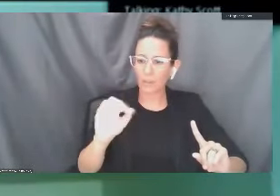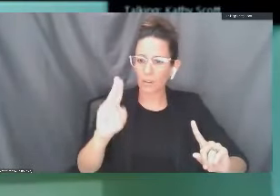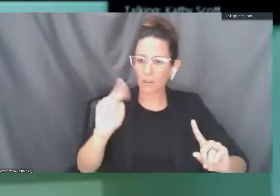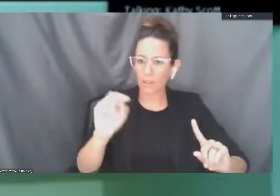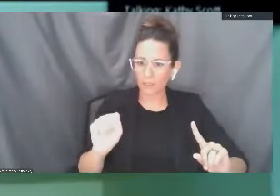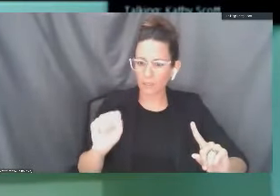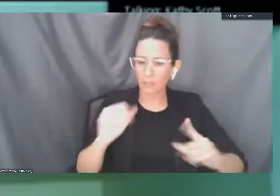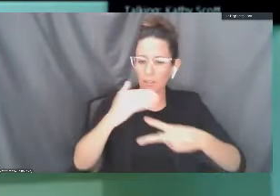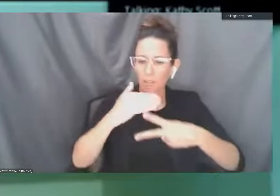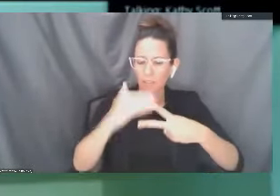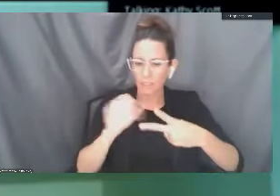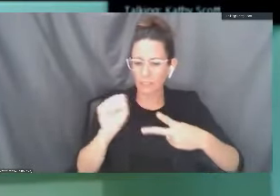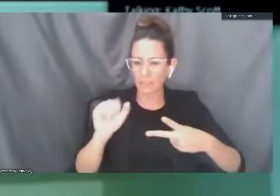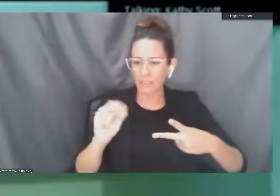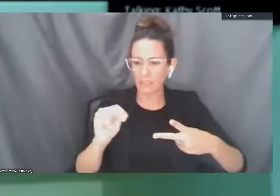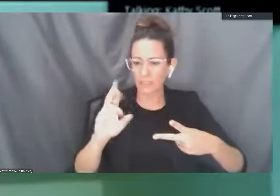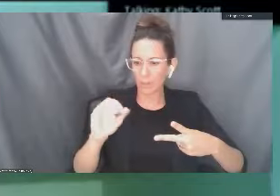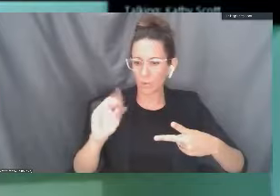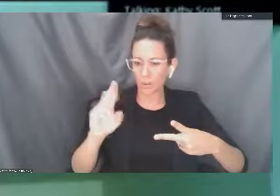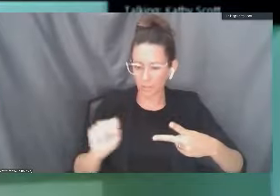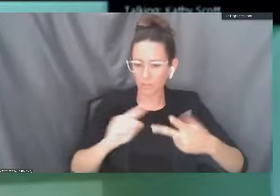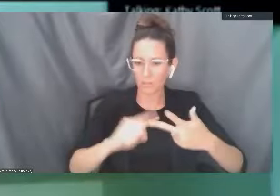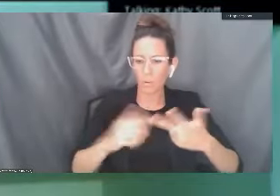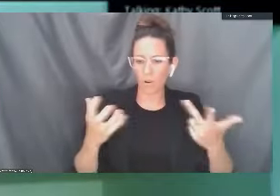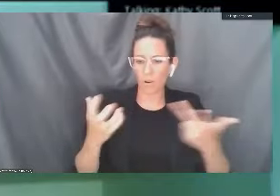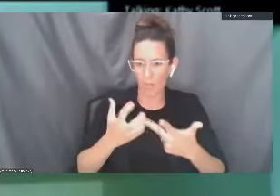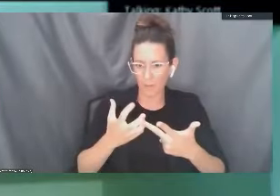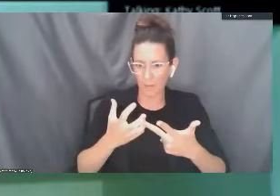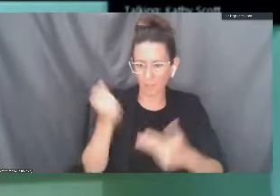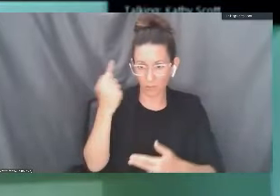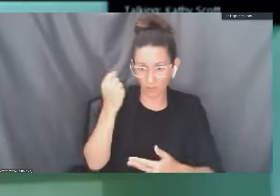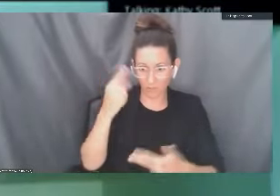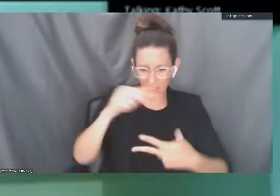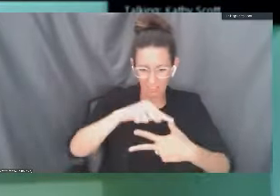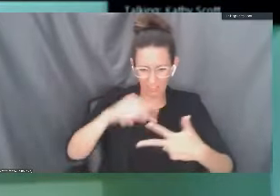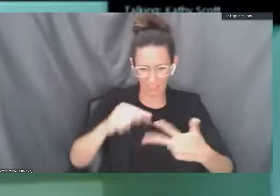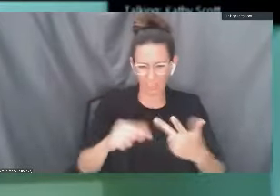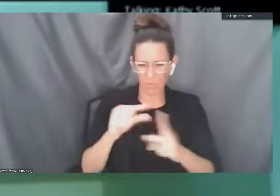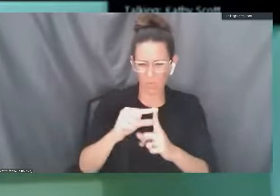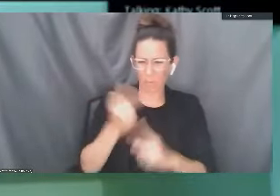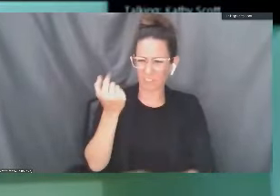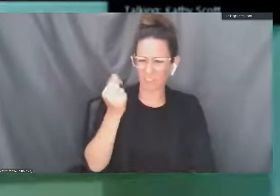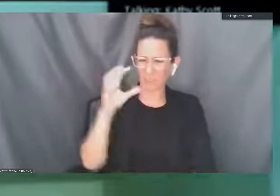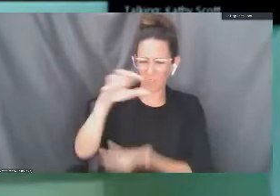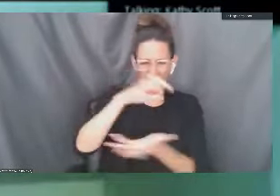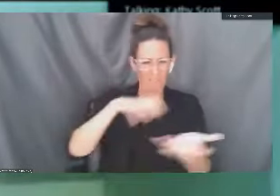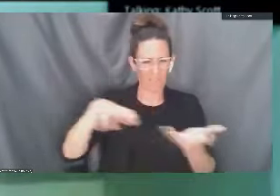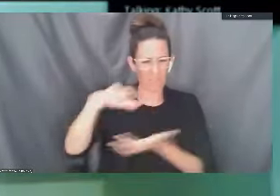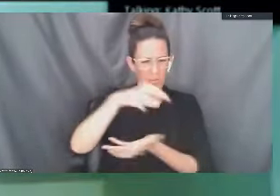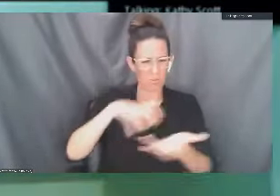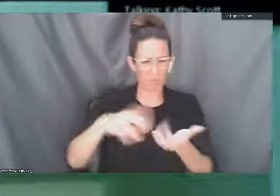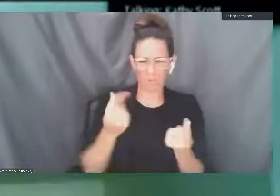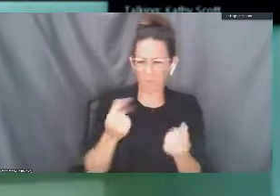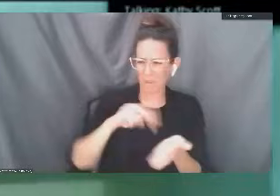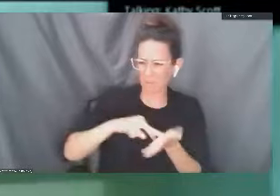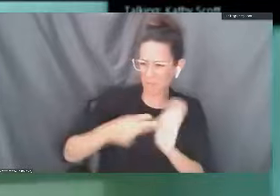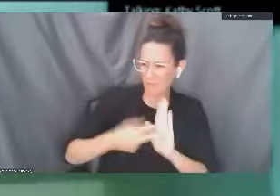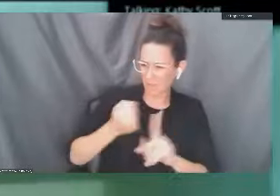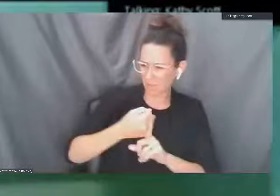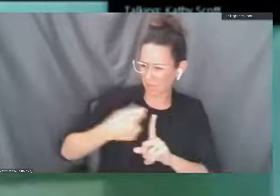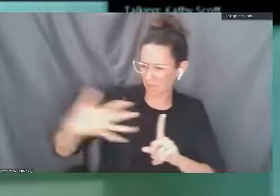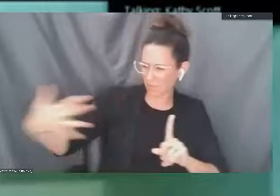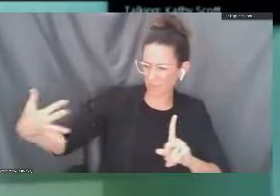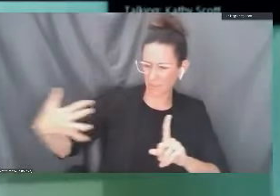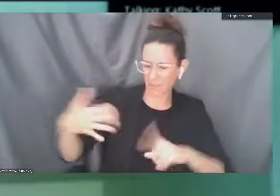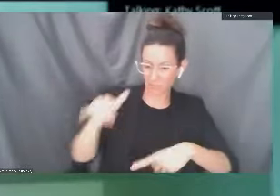synchronously, or a combination. We understand that these terms are often difficult to remember. They're kind of long and